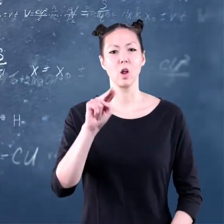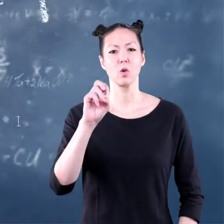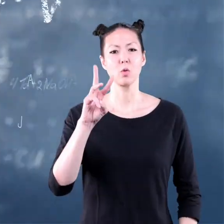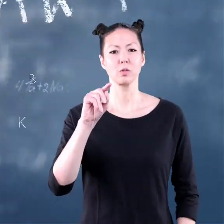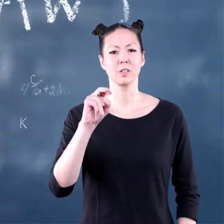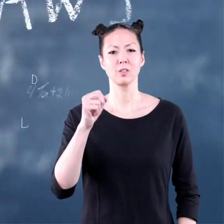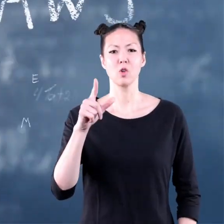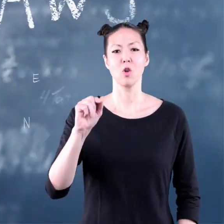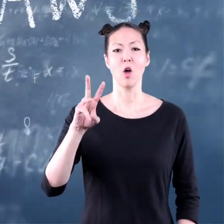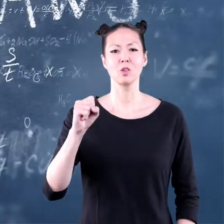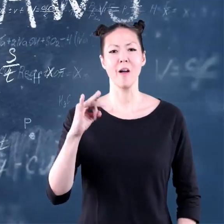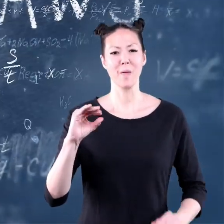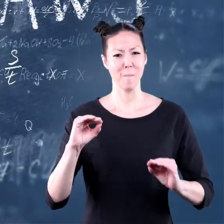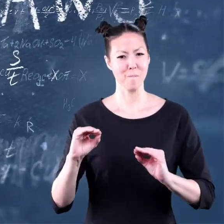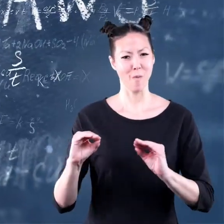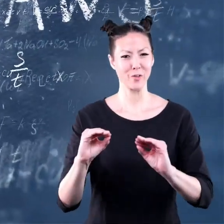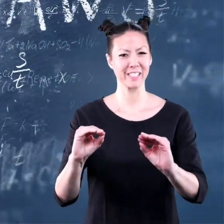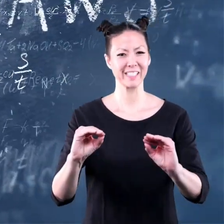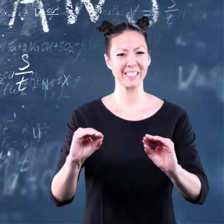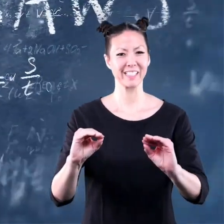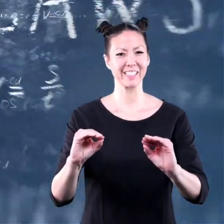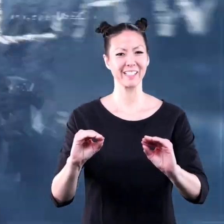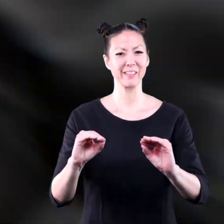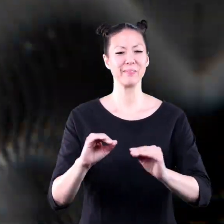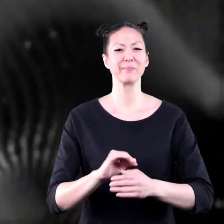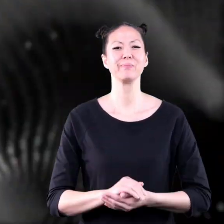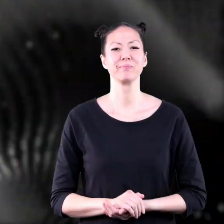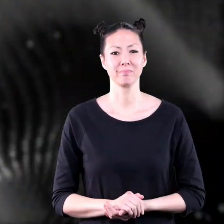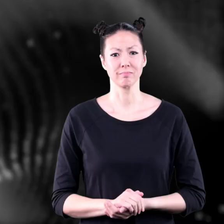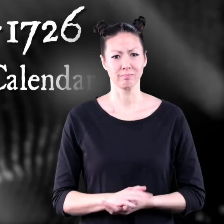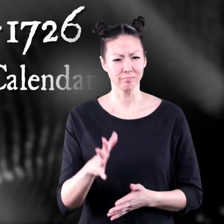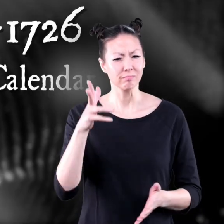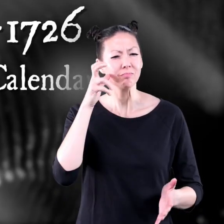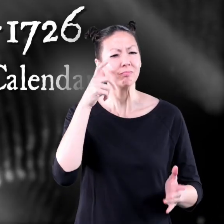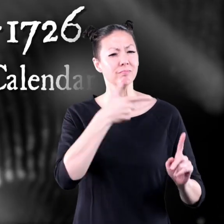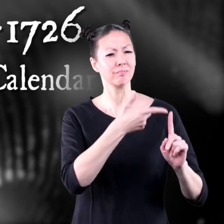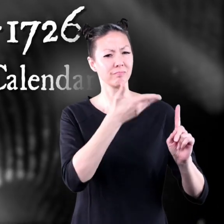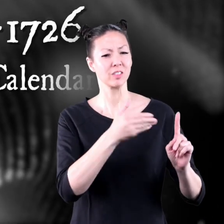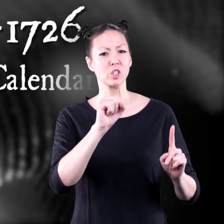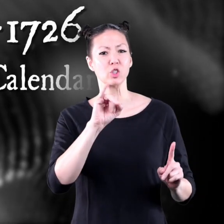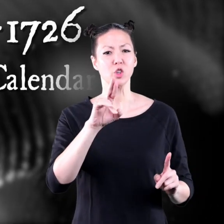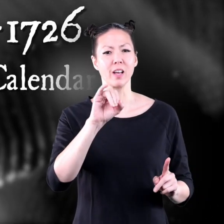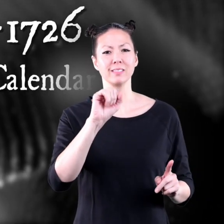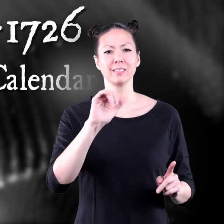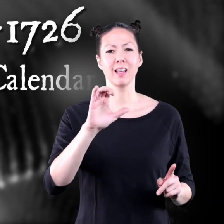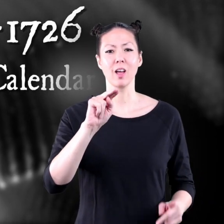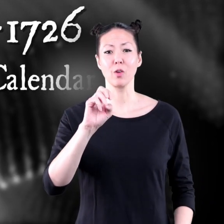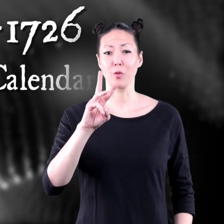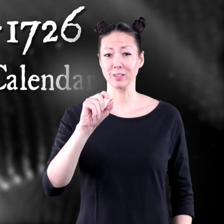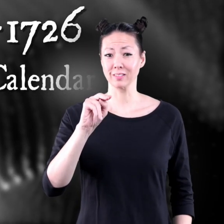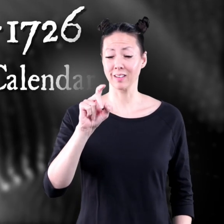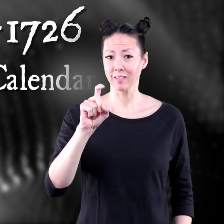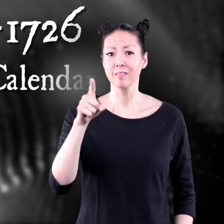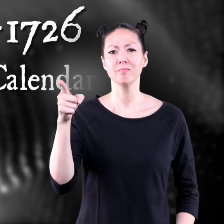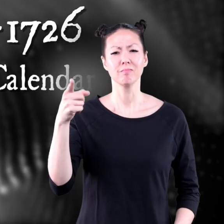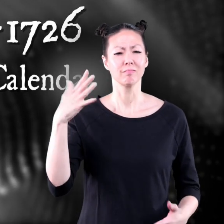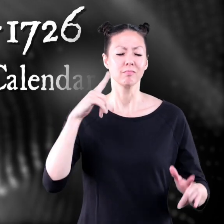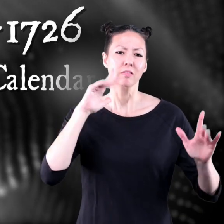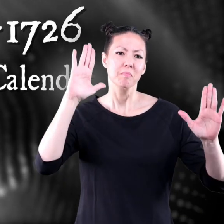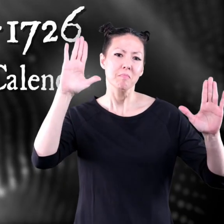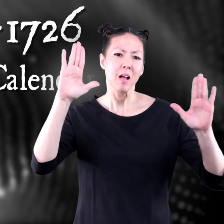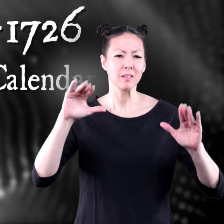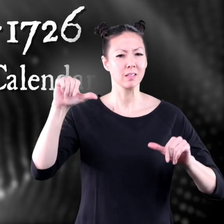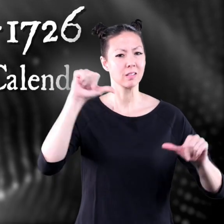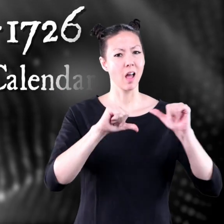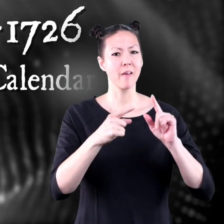Newton's Laws of Motion Have you heard of Sir Isaac Newton? He was an amazing